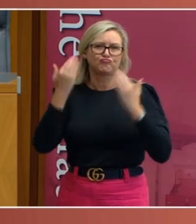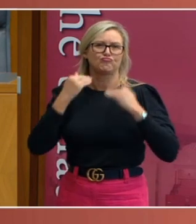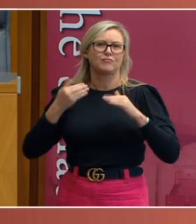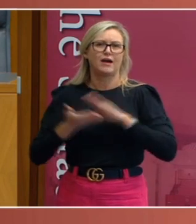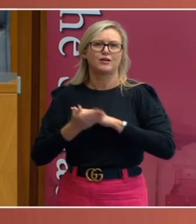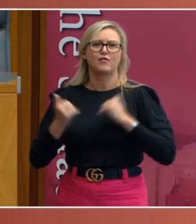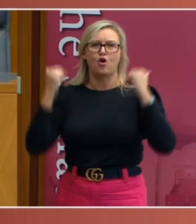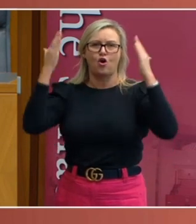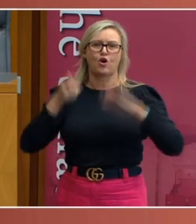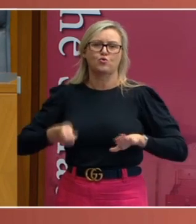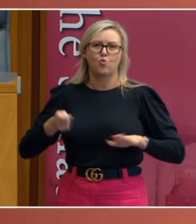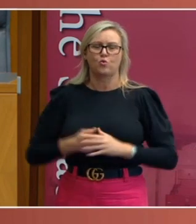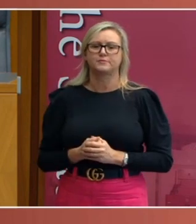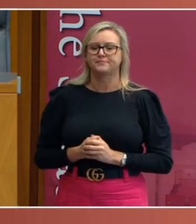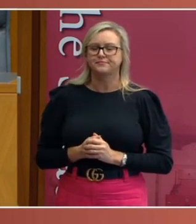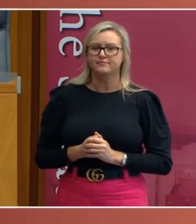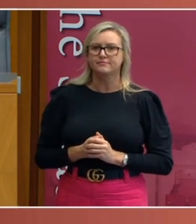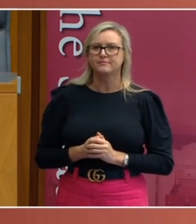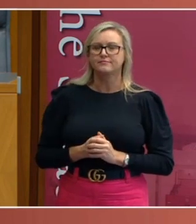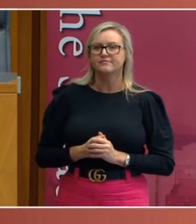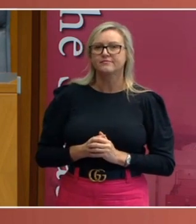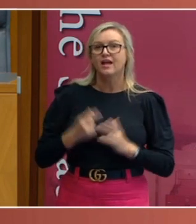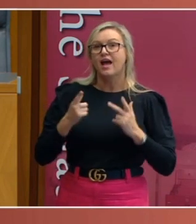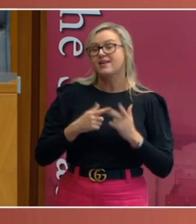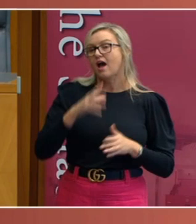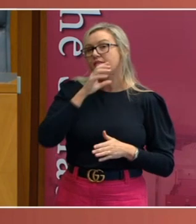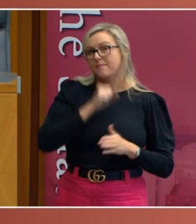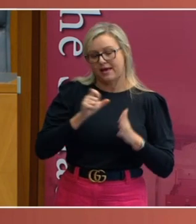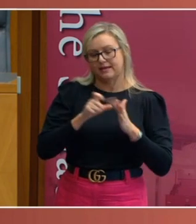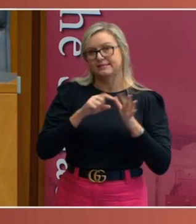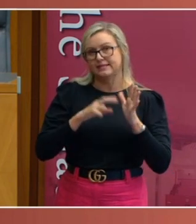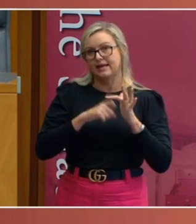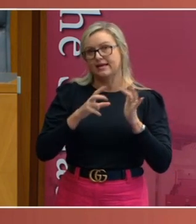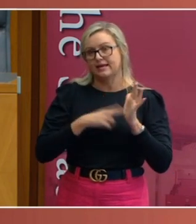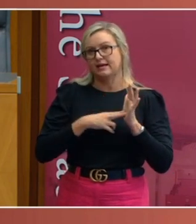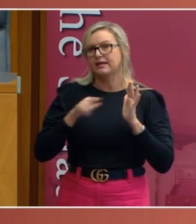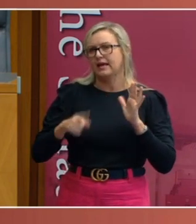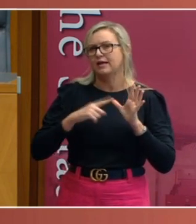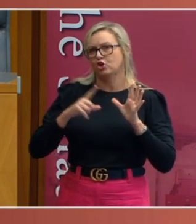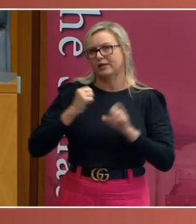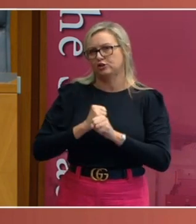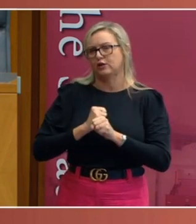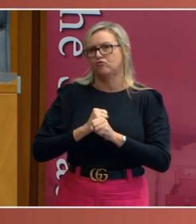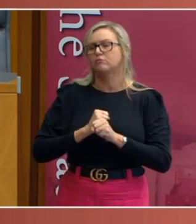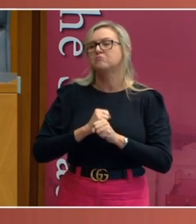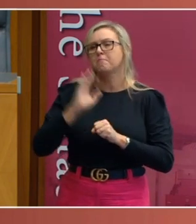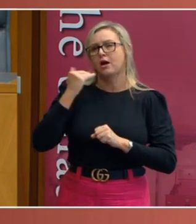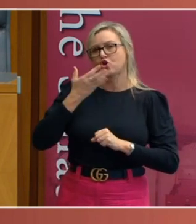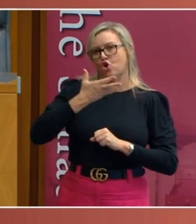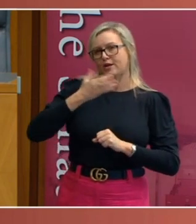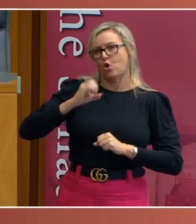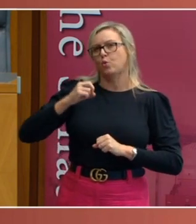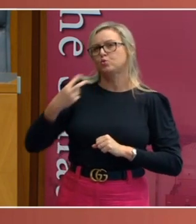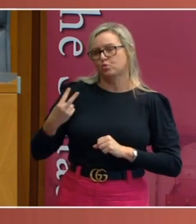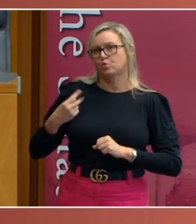Deakin, writing as Attorney General in 1902, accepted that